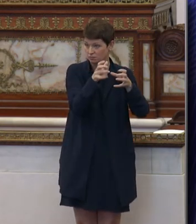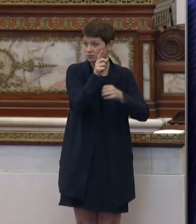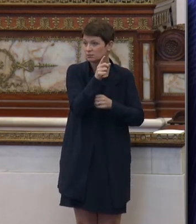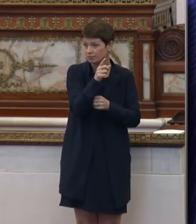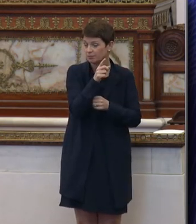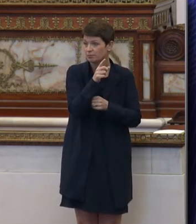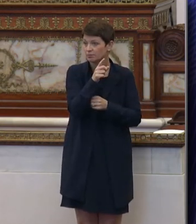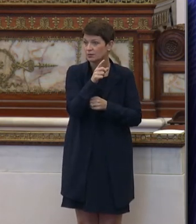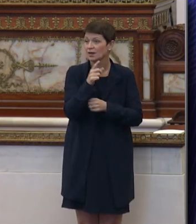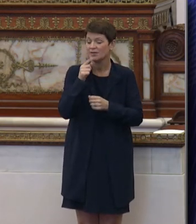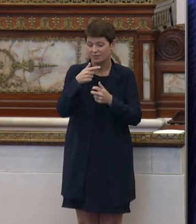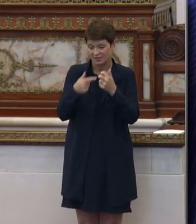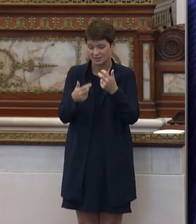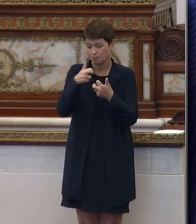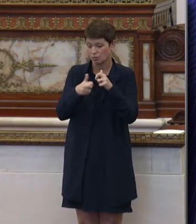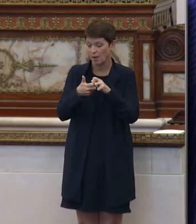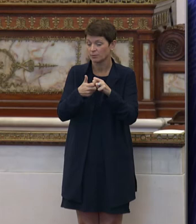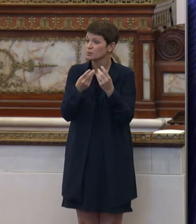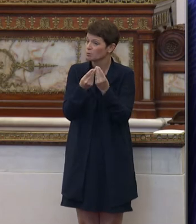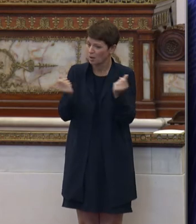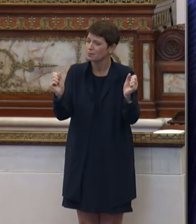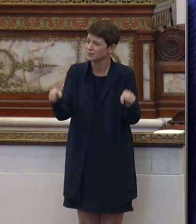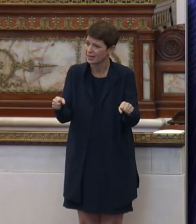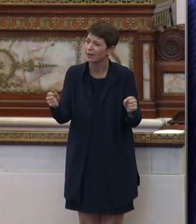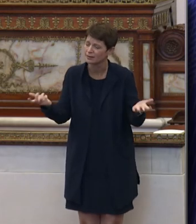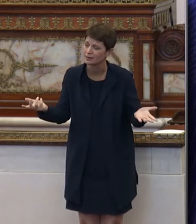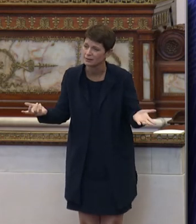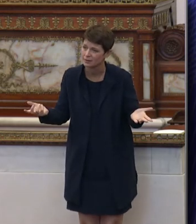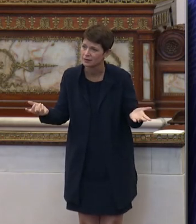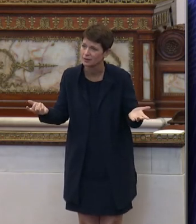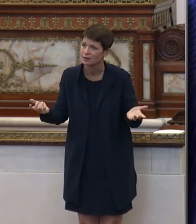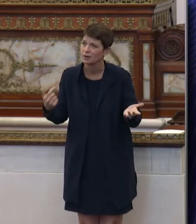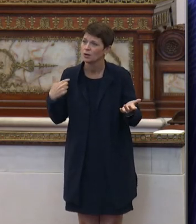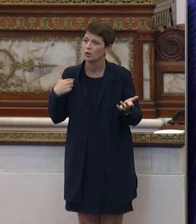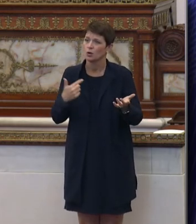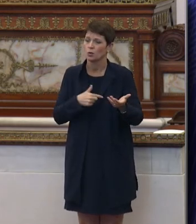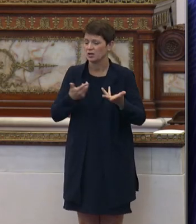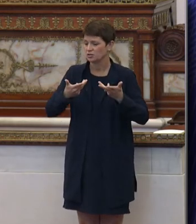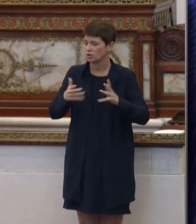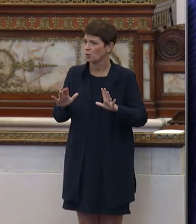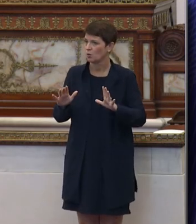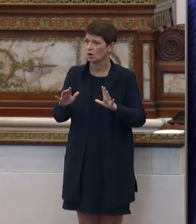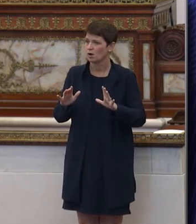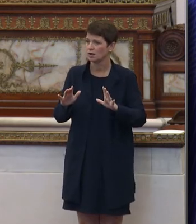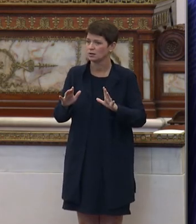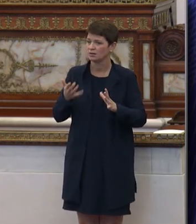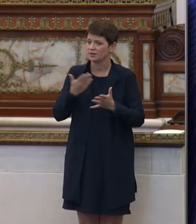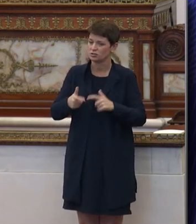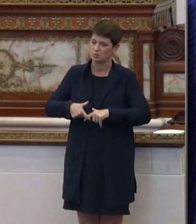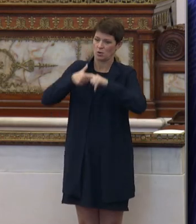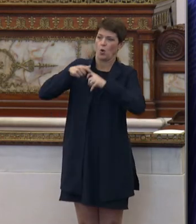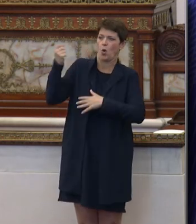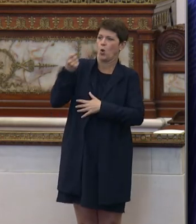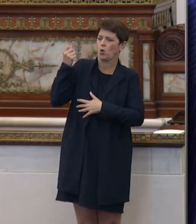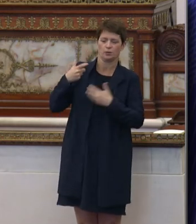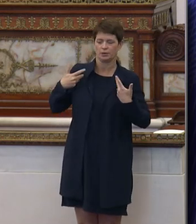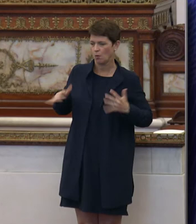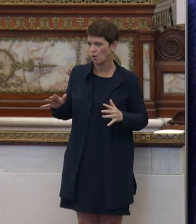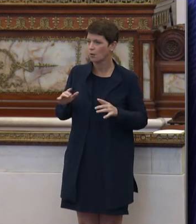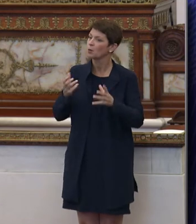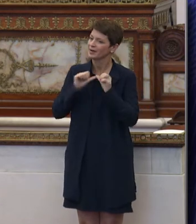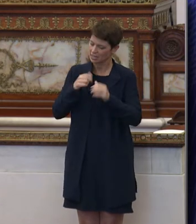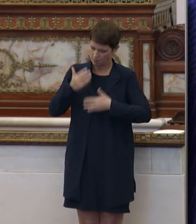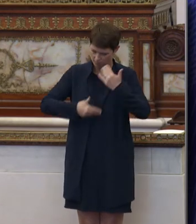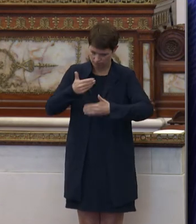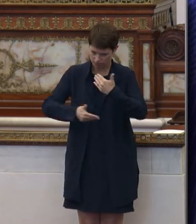I think that, you know, these are problems that are solvable. And we certainly don't want to hold things up and we want to try to keep things